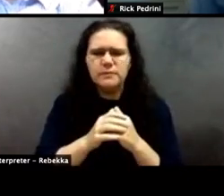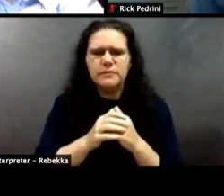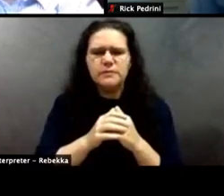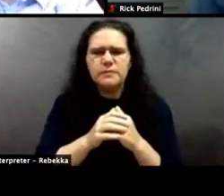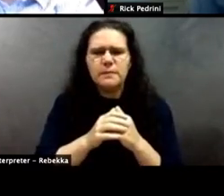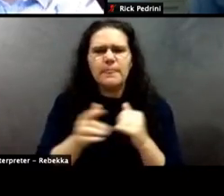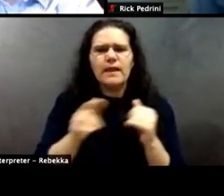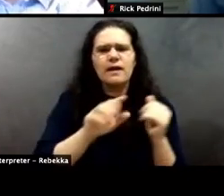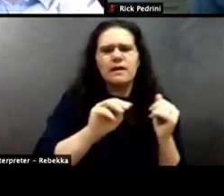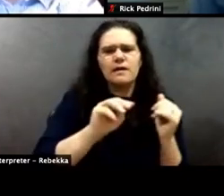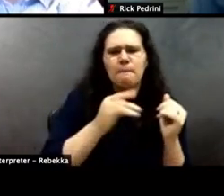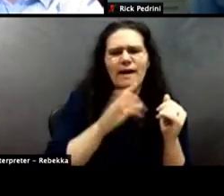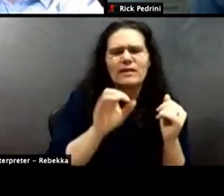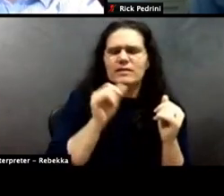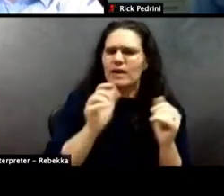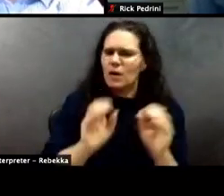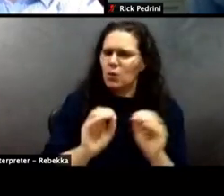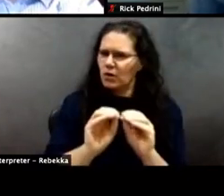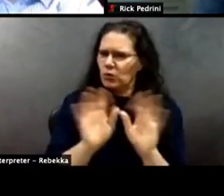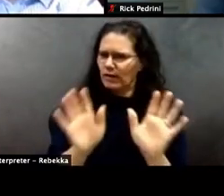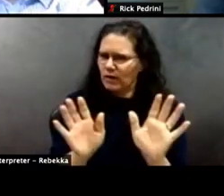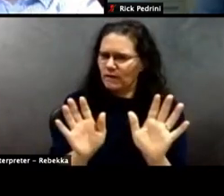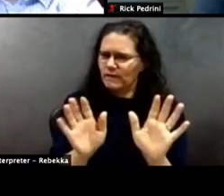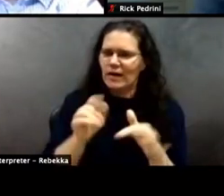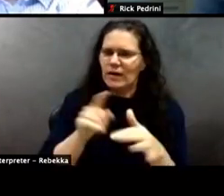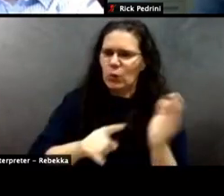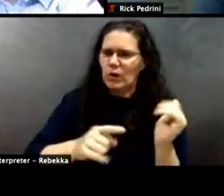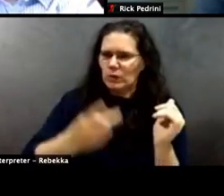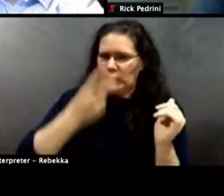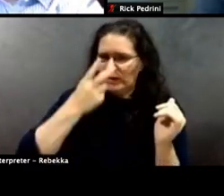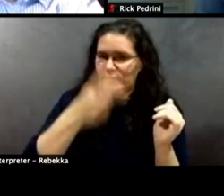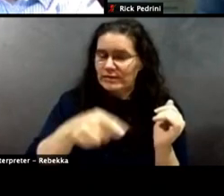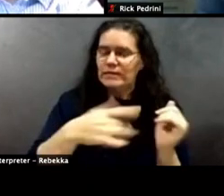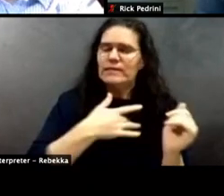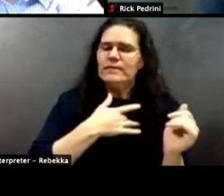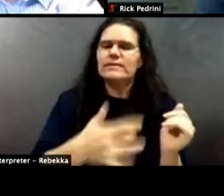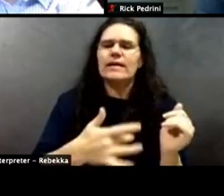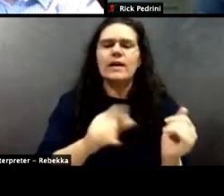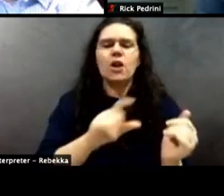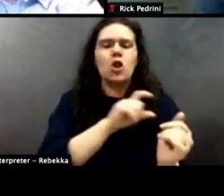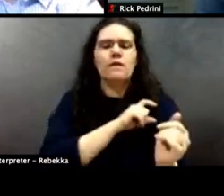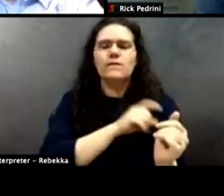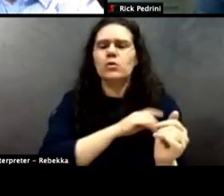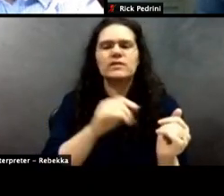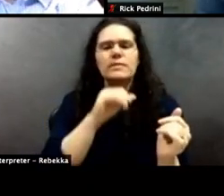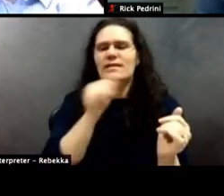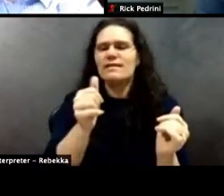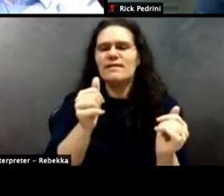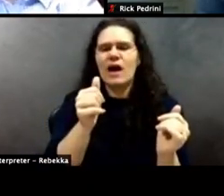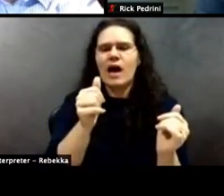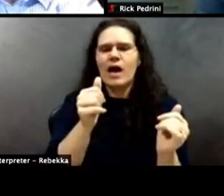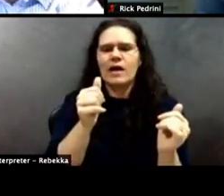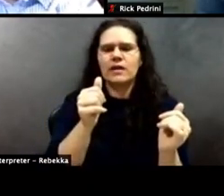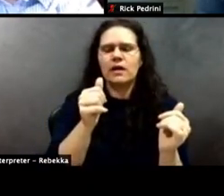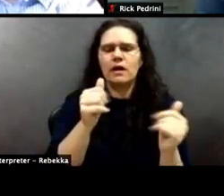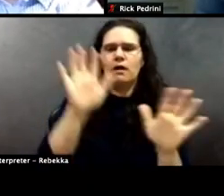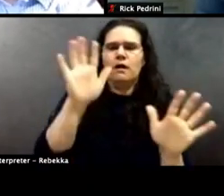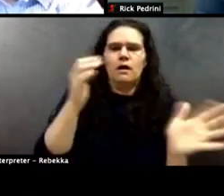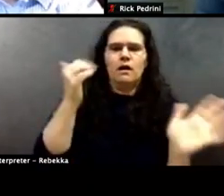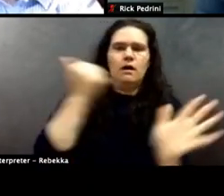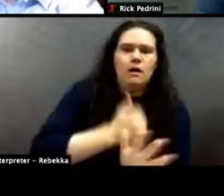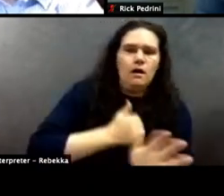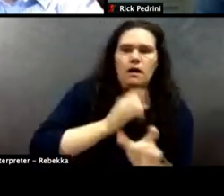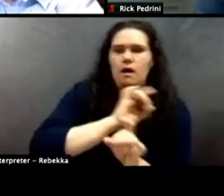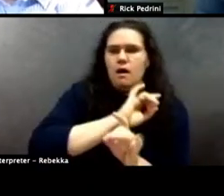across the country is that law enforcement typically doesn't condemn those actions until their videos. And it's perfectly clear, right? Cause I think